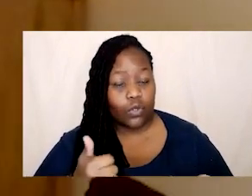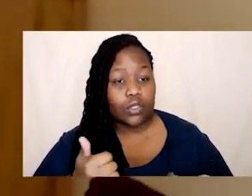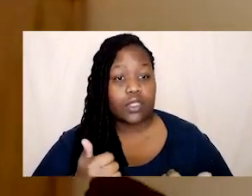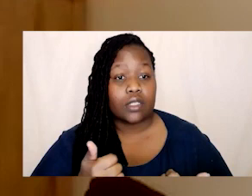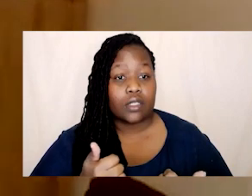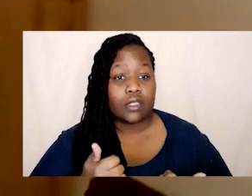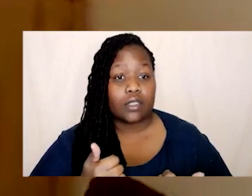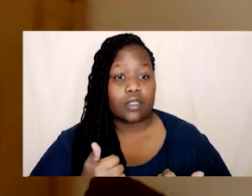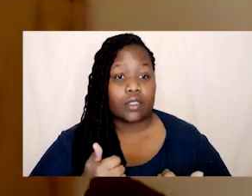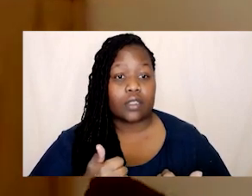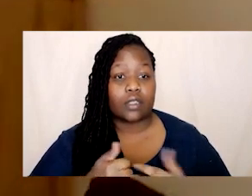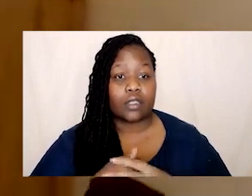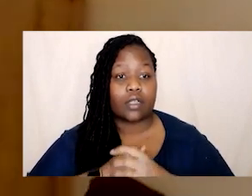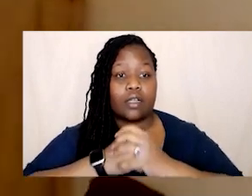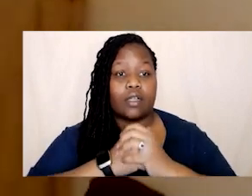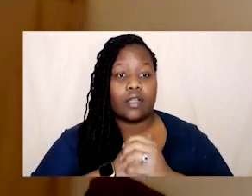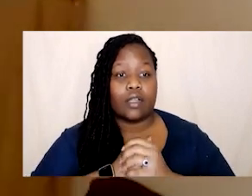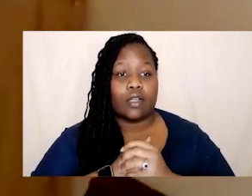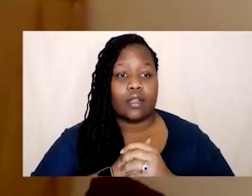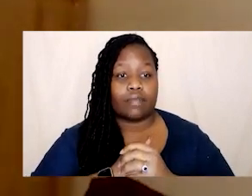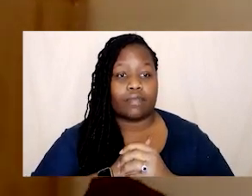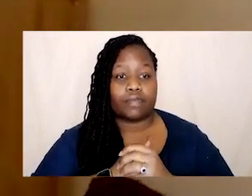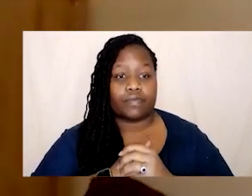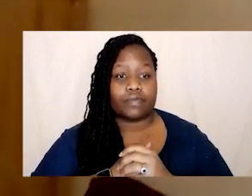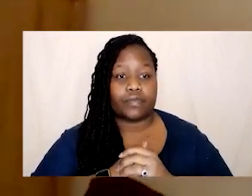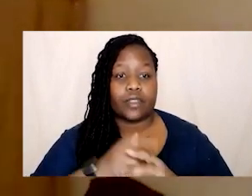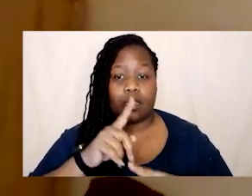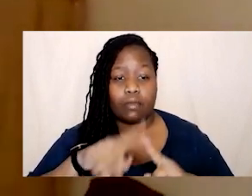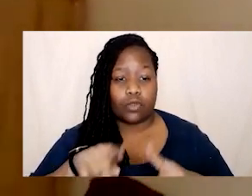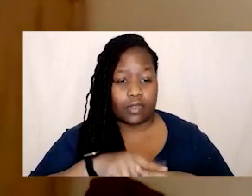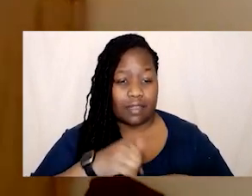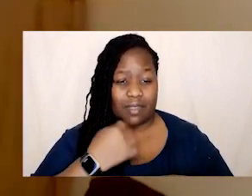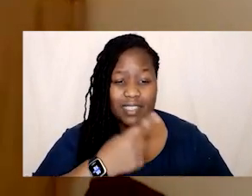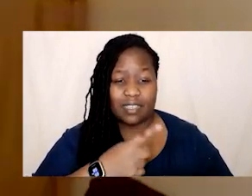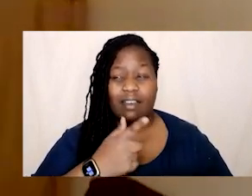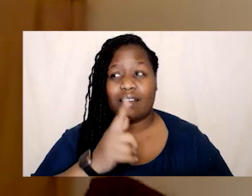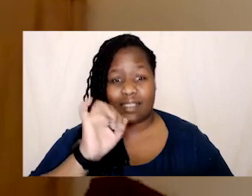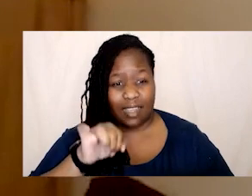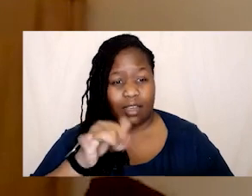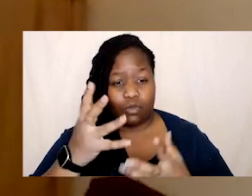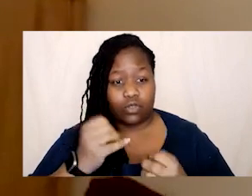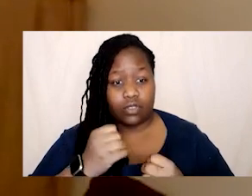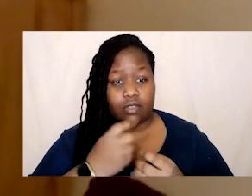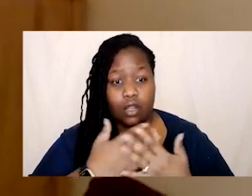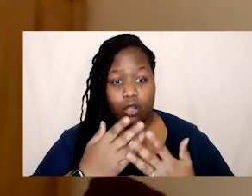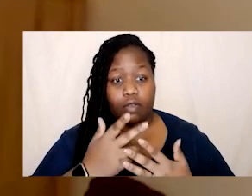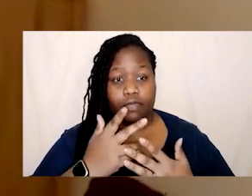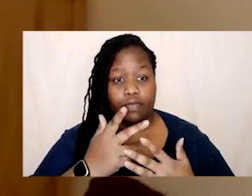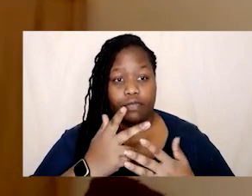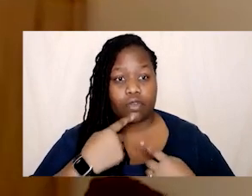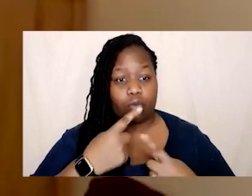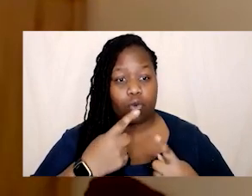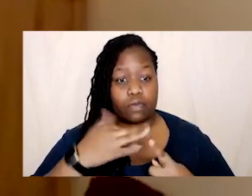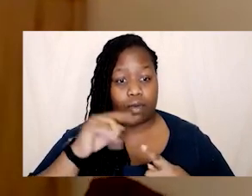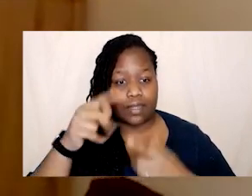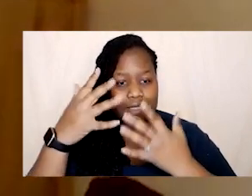just like you know i got my kind of incident report things back and a lot of the time it was like yeah we've received lots of reports from this account and actually we're gonna suspend them and i was